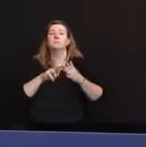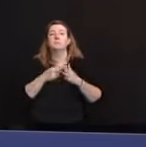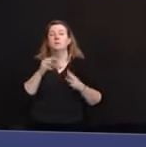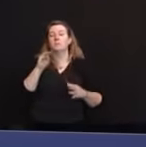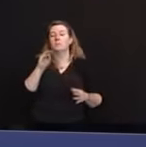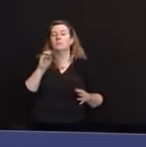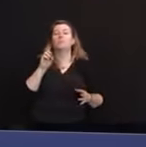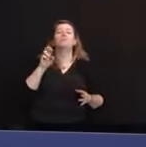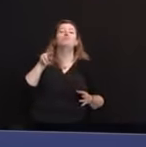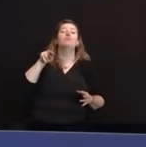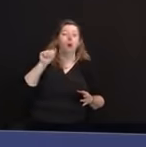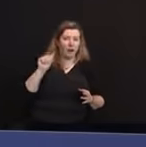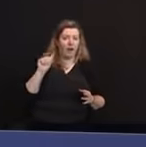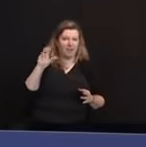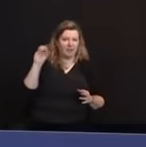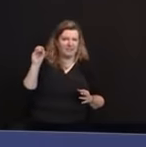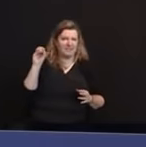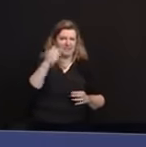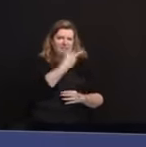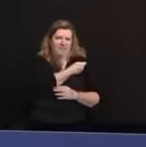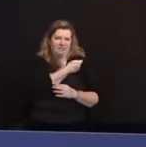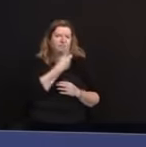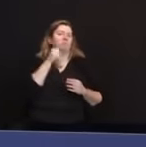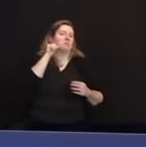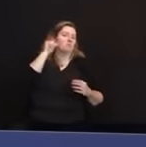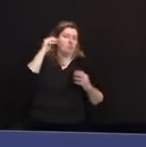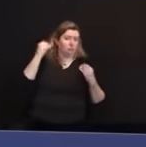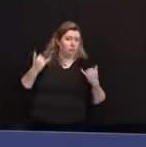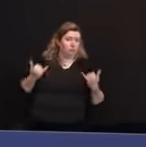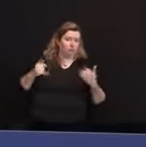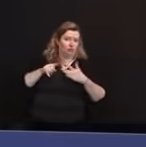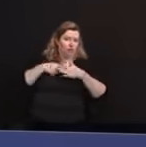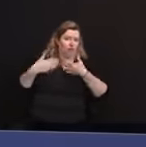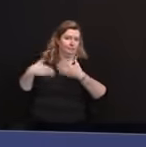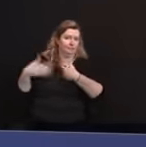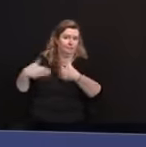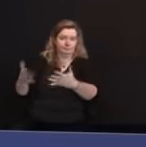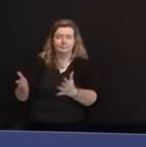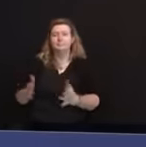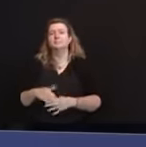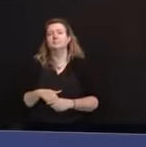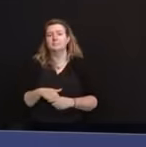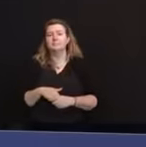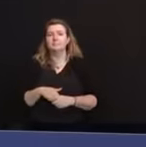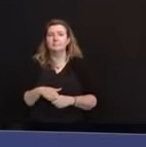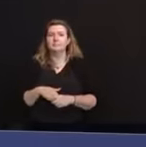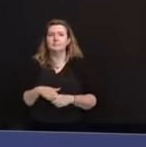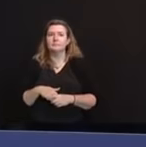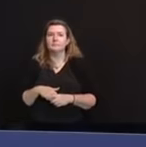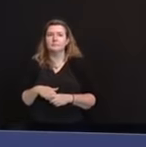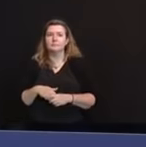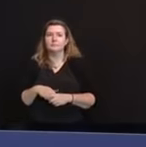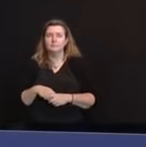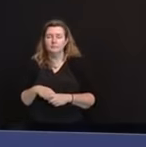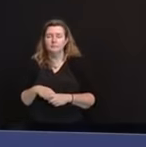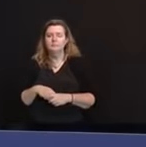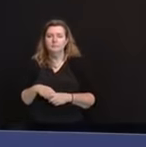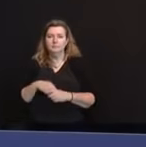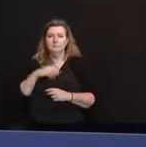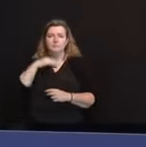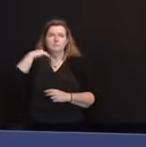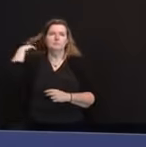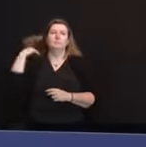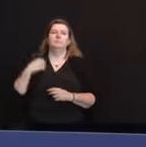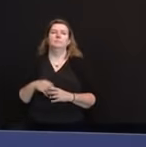a total of 405,825 Pfizer and Moderna doses in December.